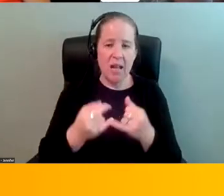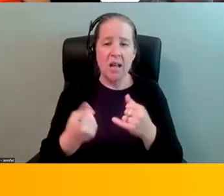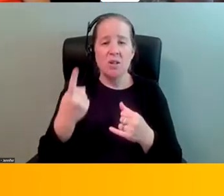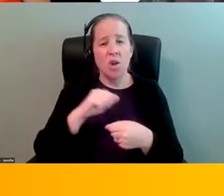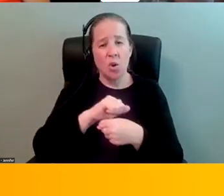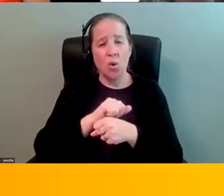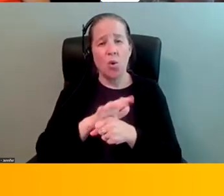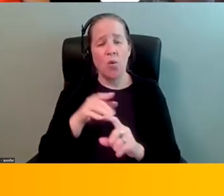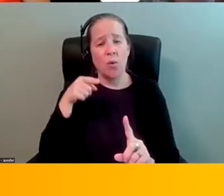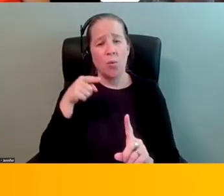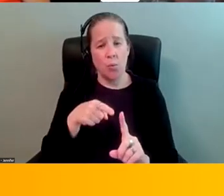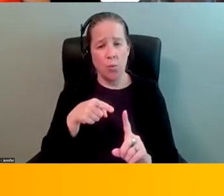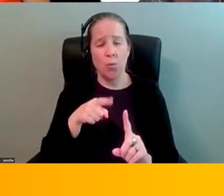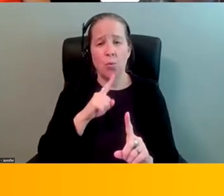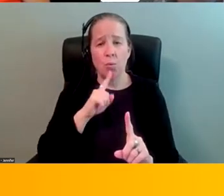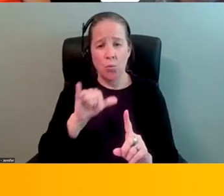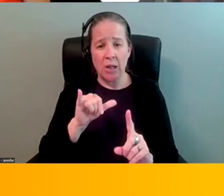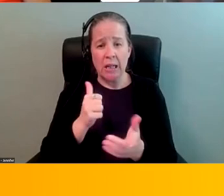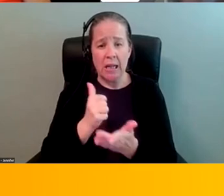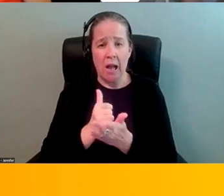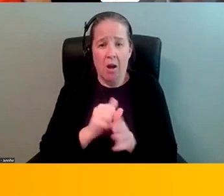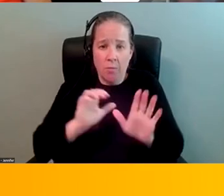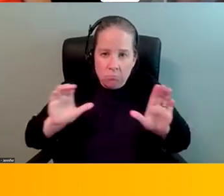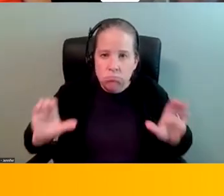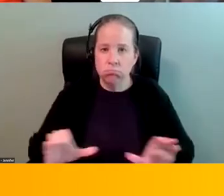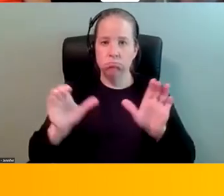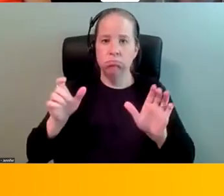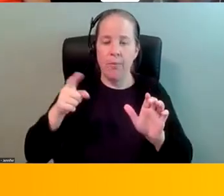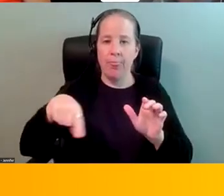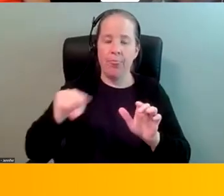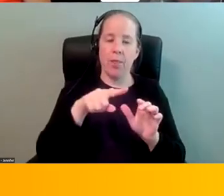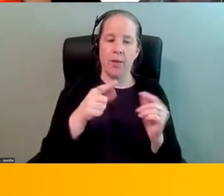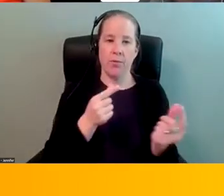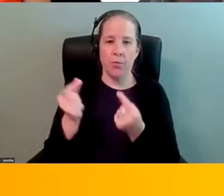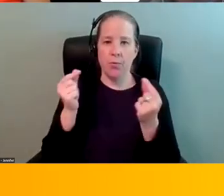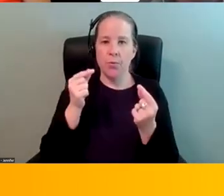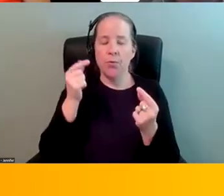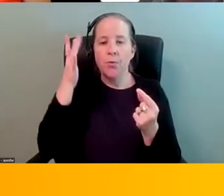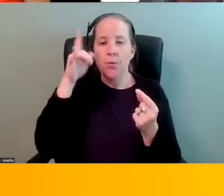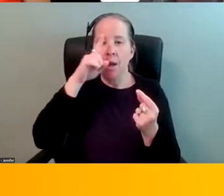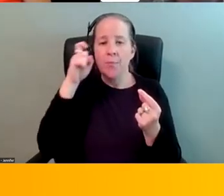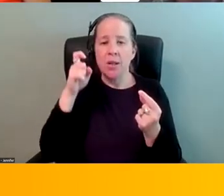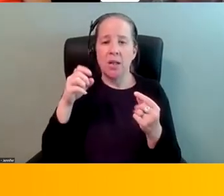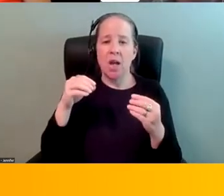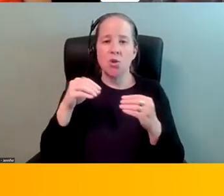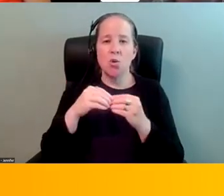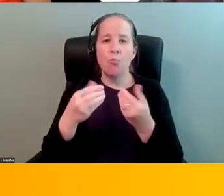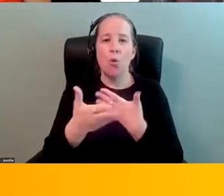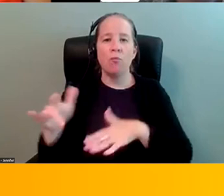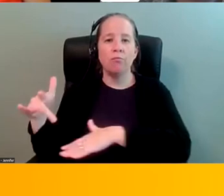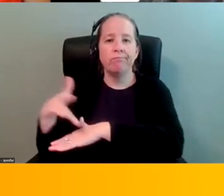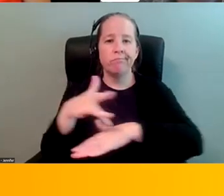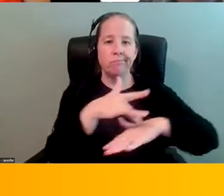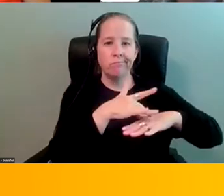put this movement into action. Um, in a way, because it allowed us to be in more rooms. And to speak to